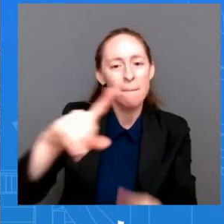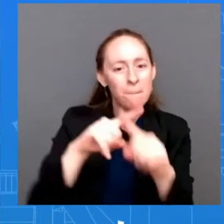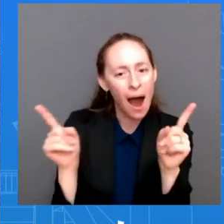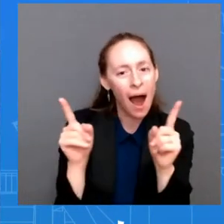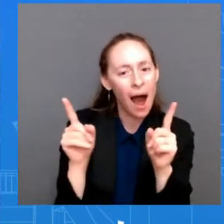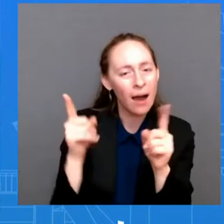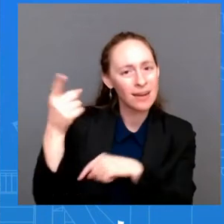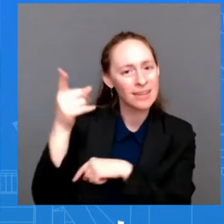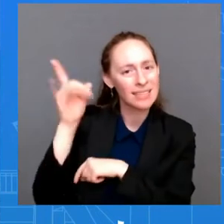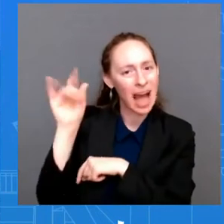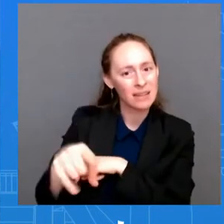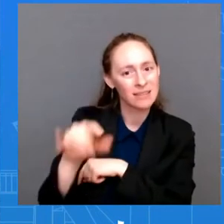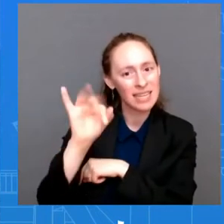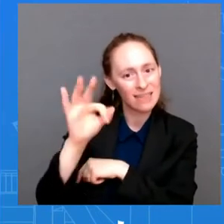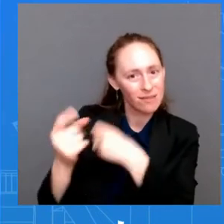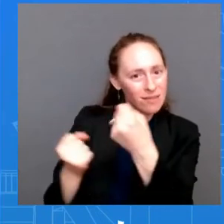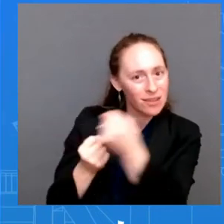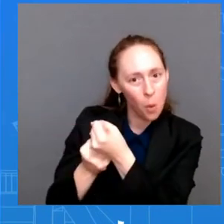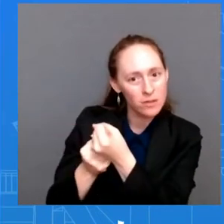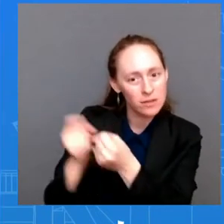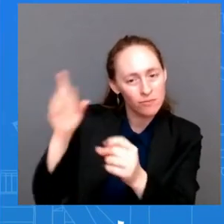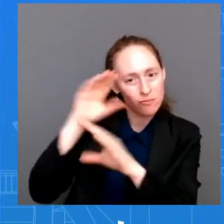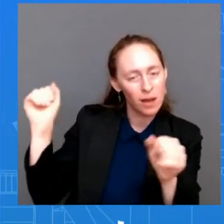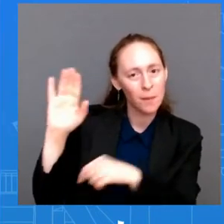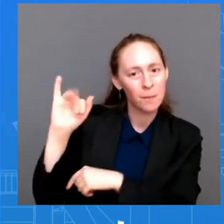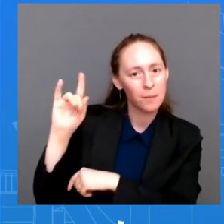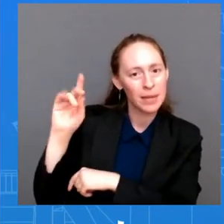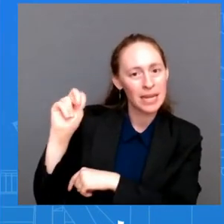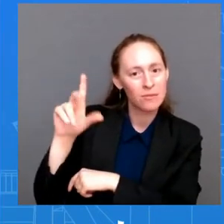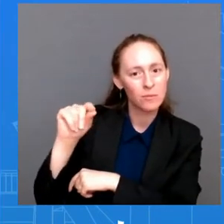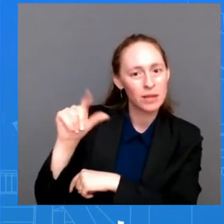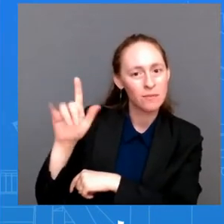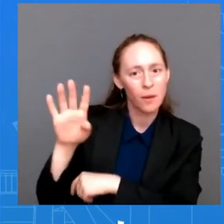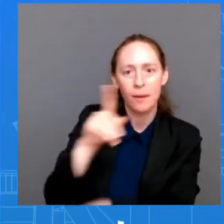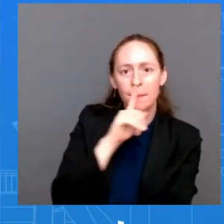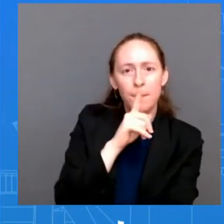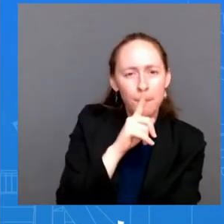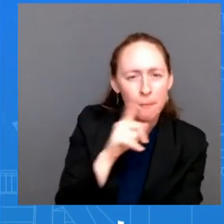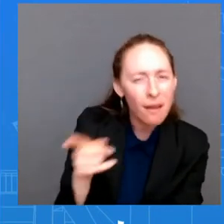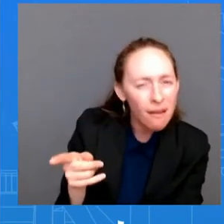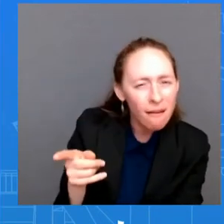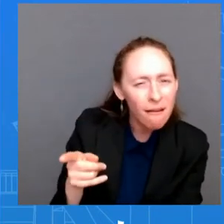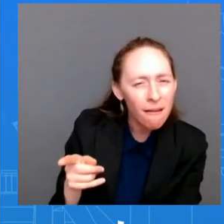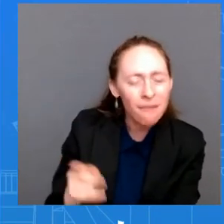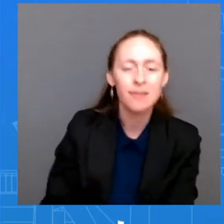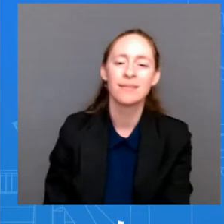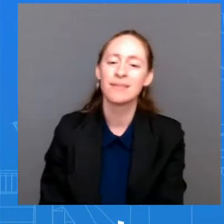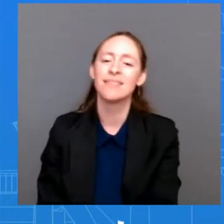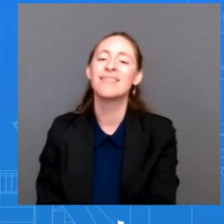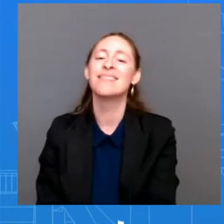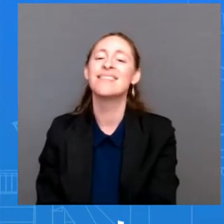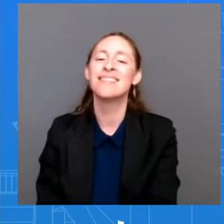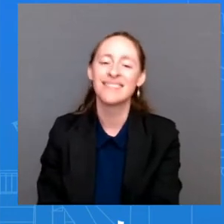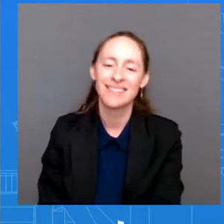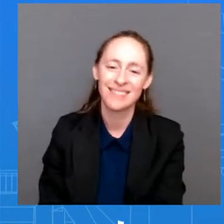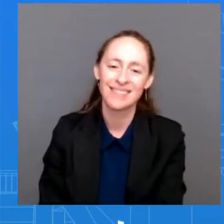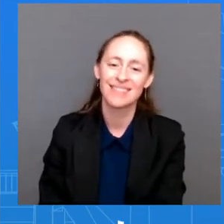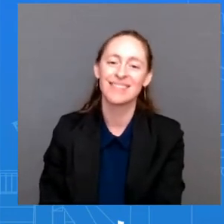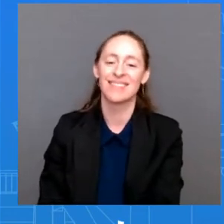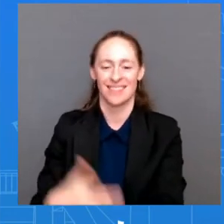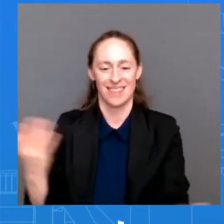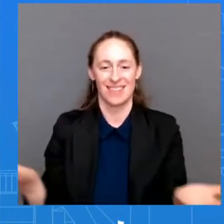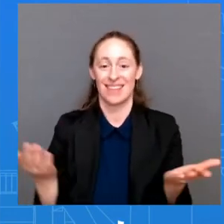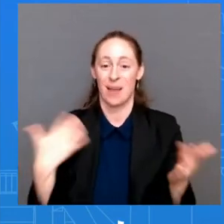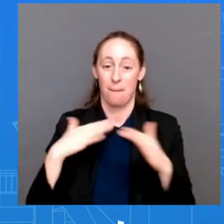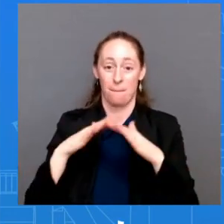repeatedly refused to go there. so here's here's what I'll say about this. And, you know, we from from the podium, I really cannot dive into any election,